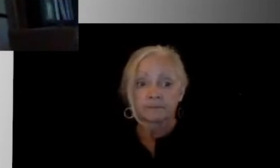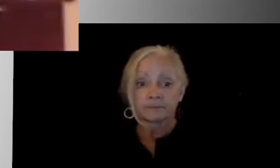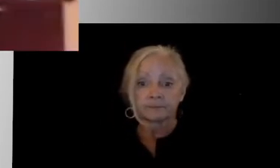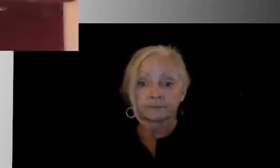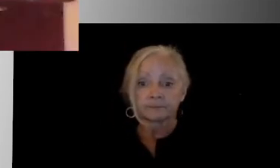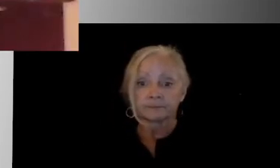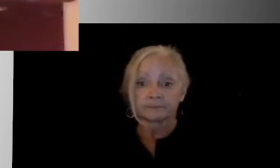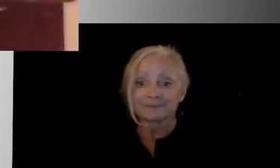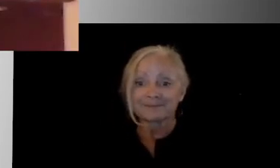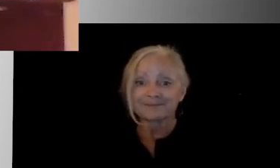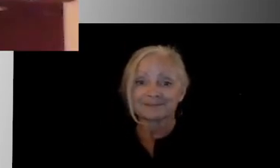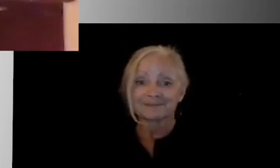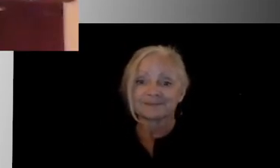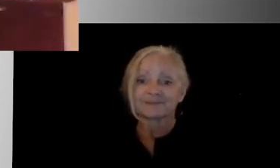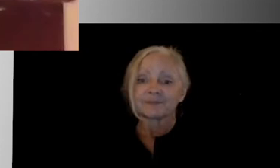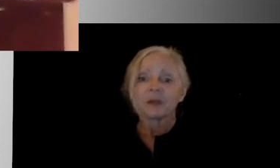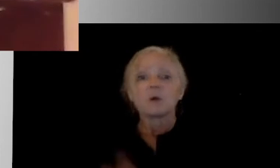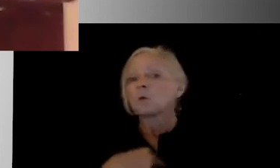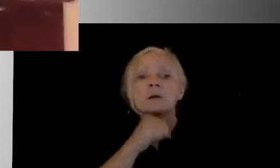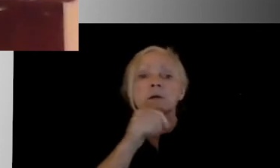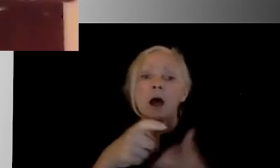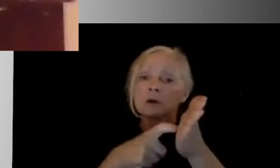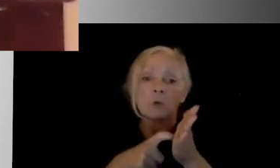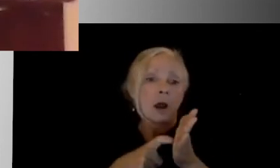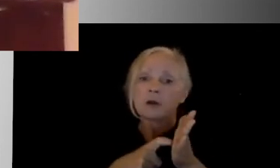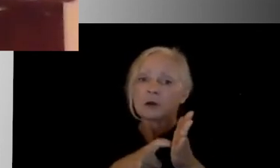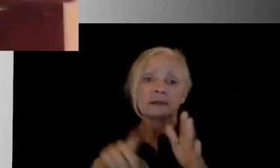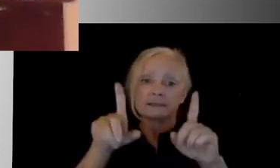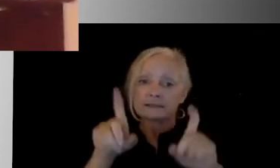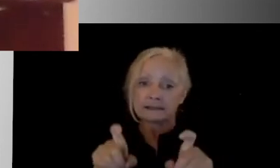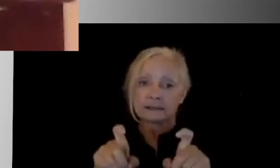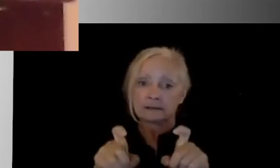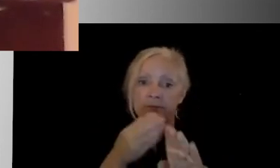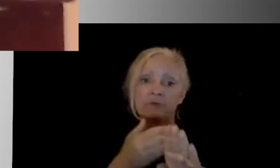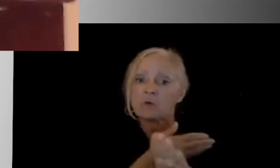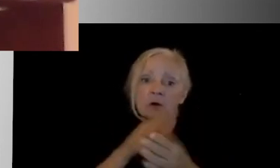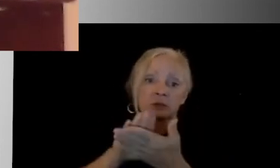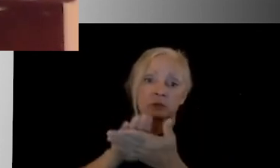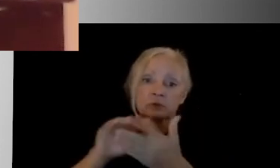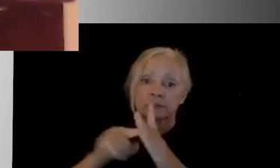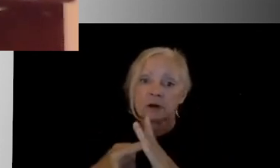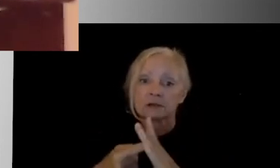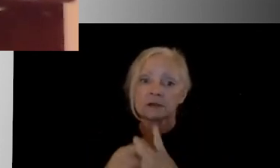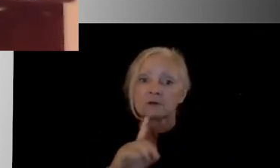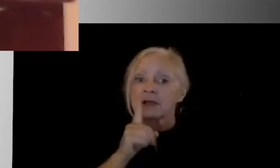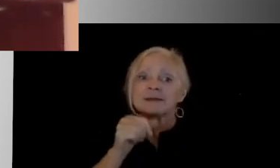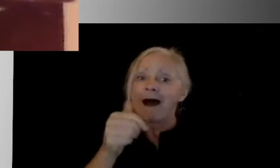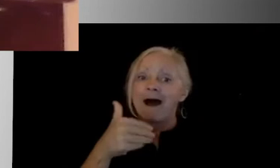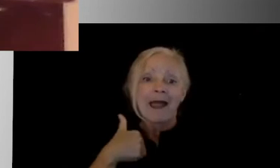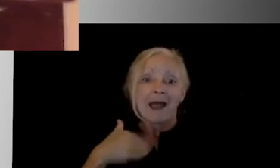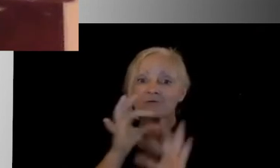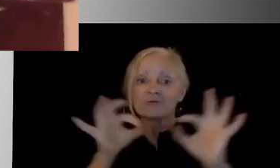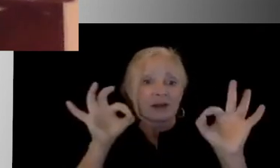I'll be happy to jump in. We are not requiring testing prior to. The reality is there isn't free testing out there available for those who